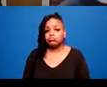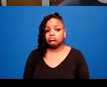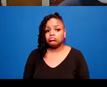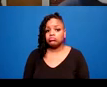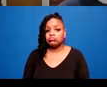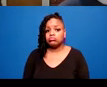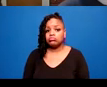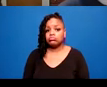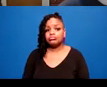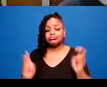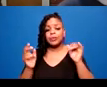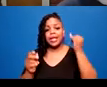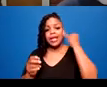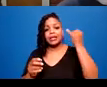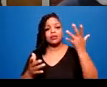needs.